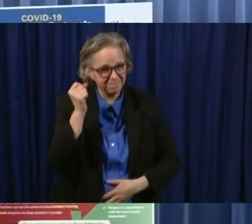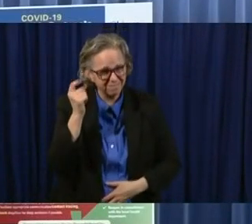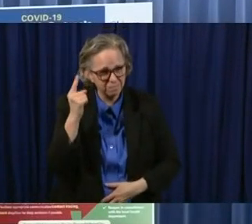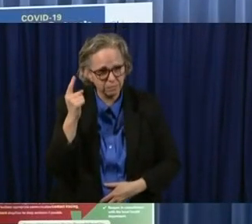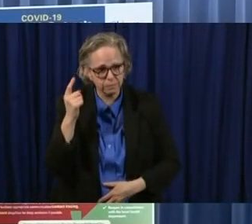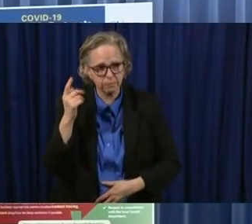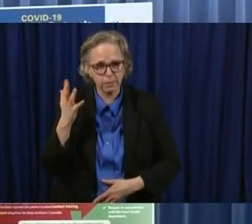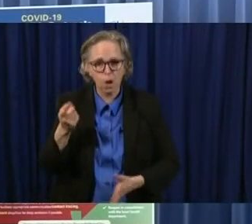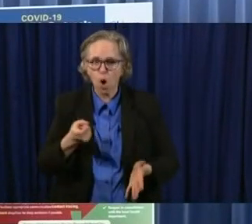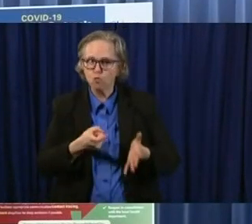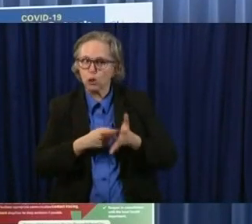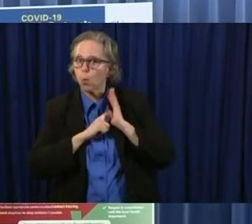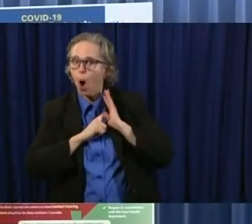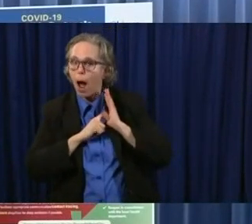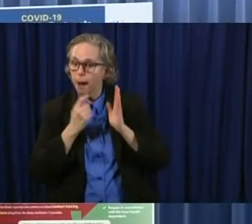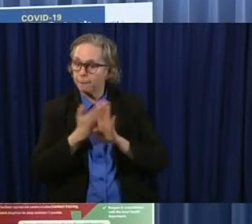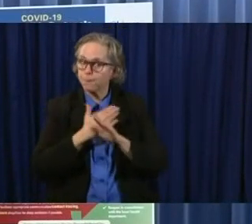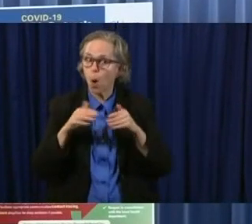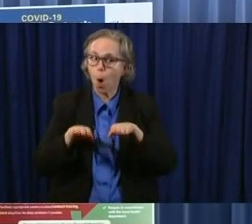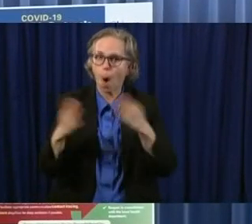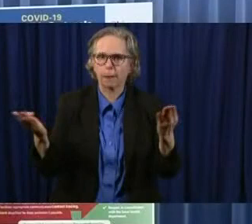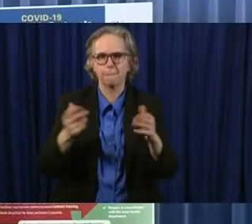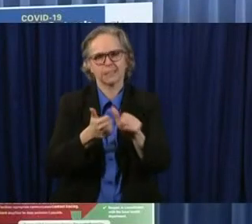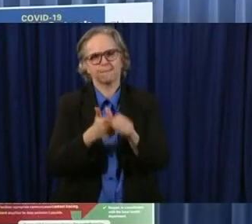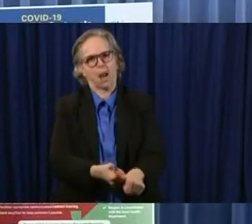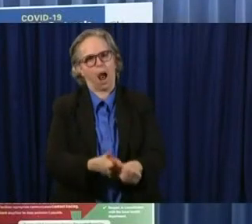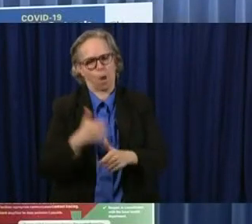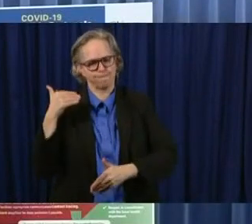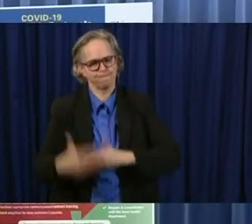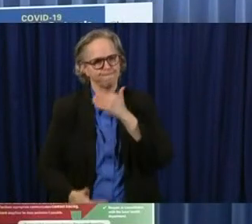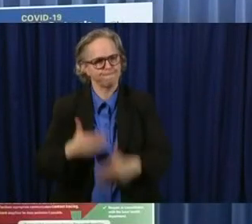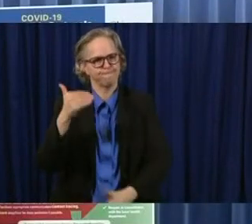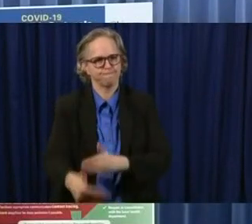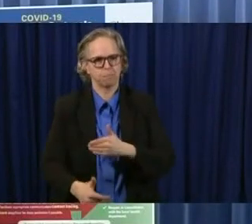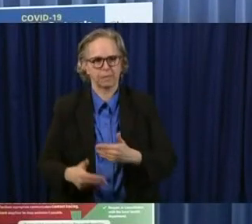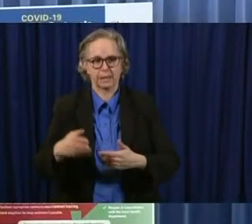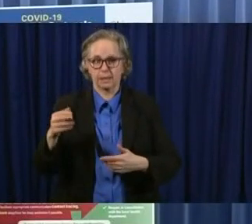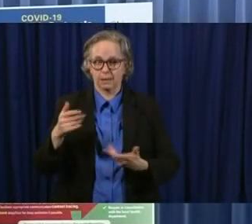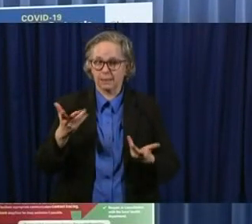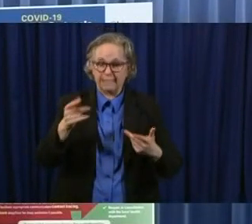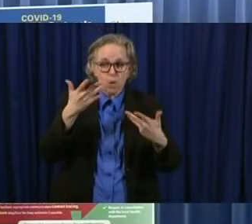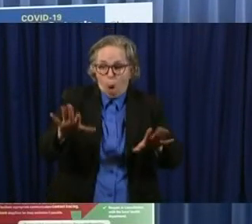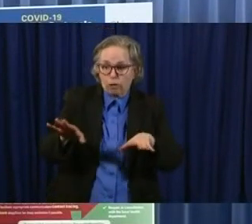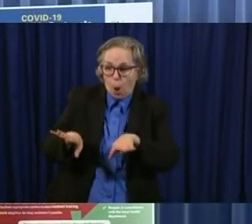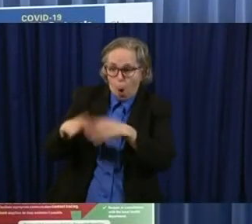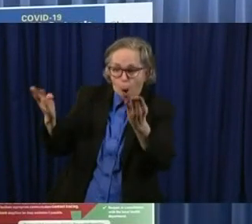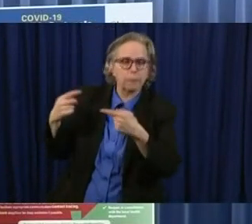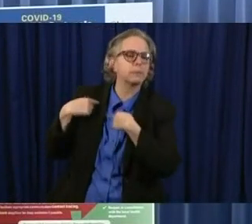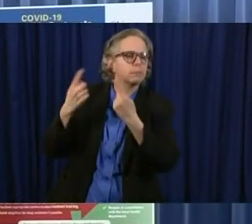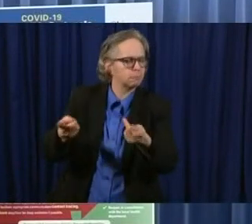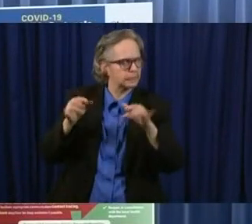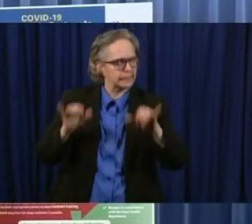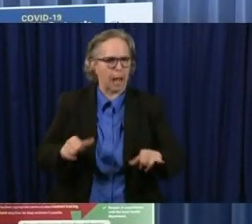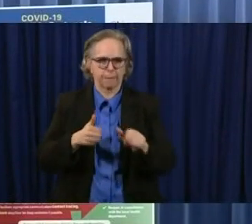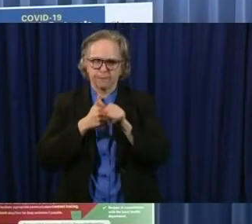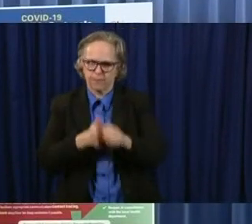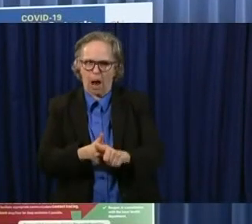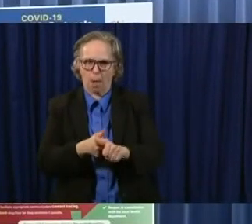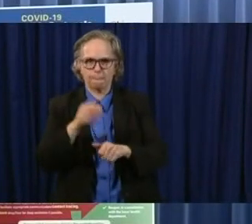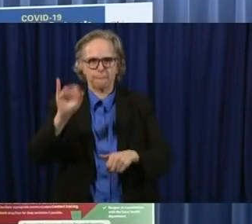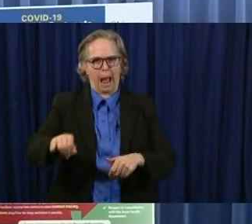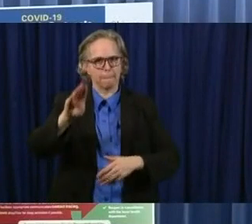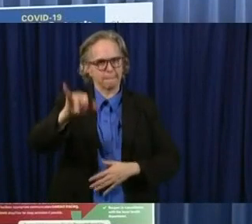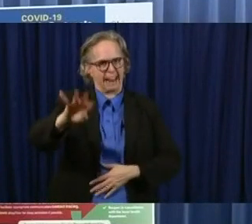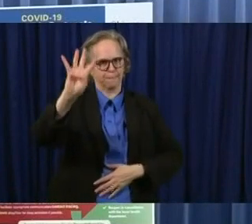open up and also any company that's already open. Uh, when these orders go in on May 4th, uh, this will apply to